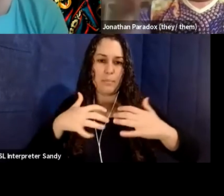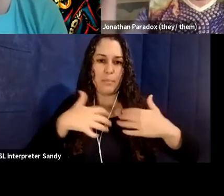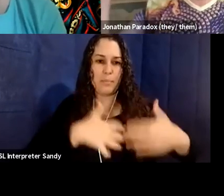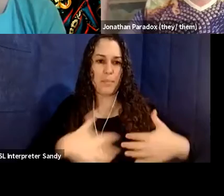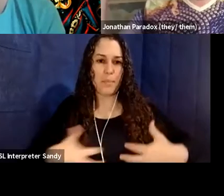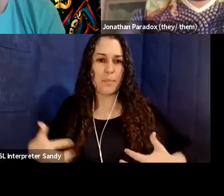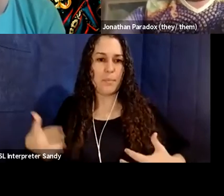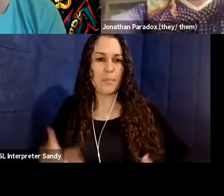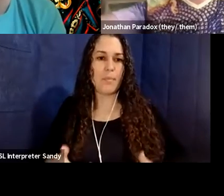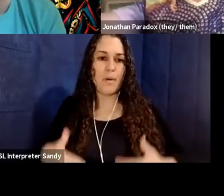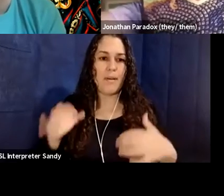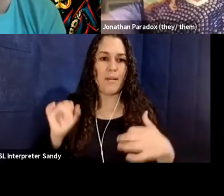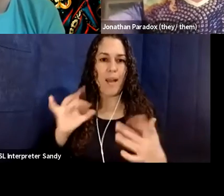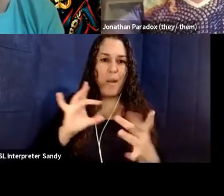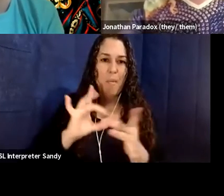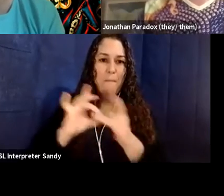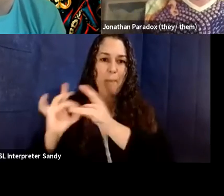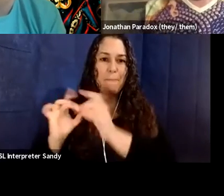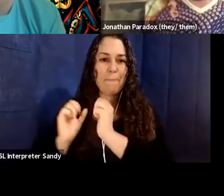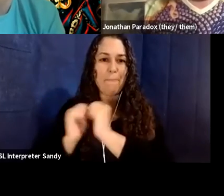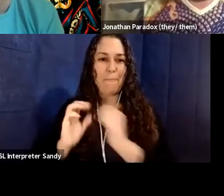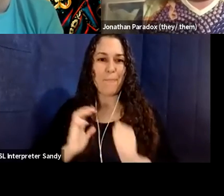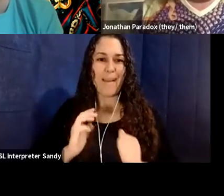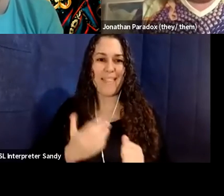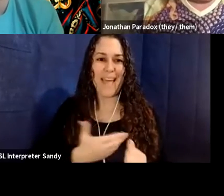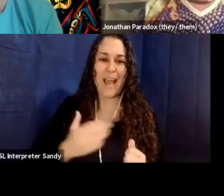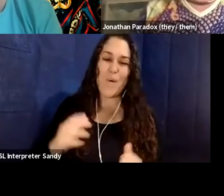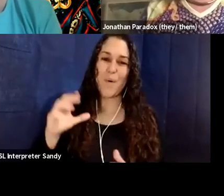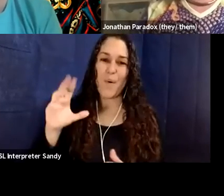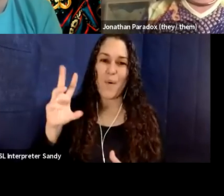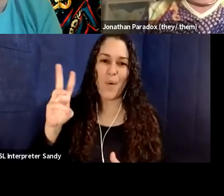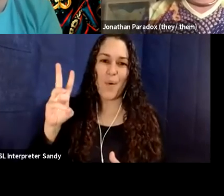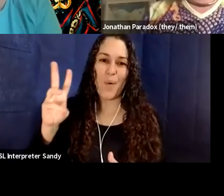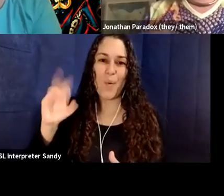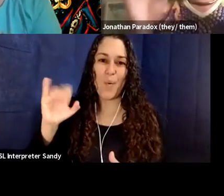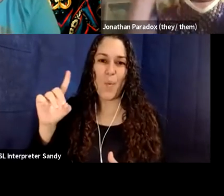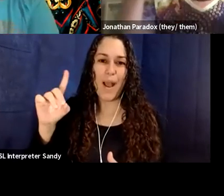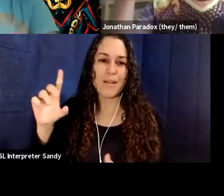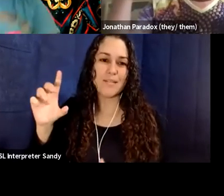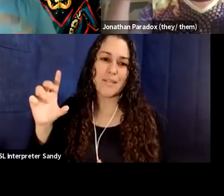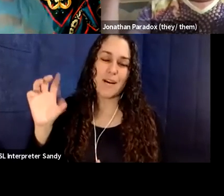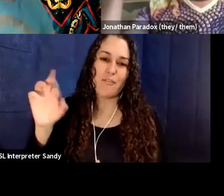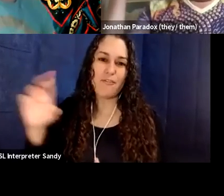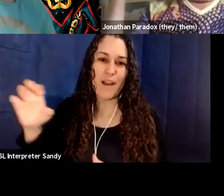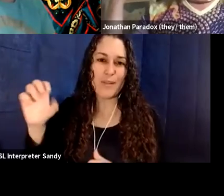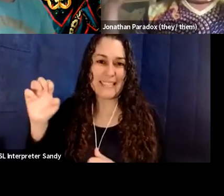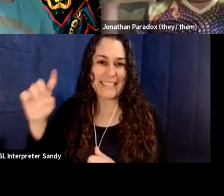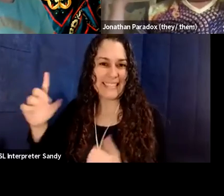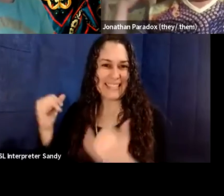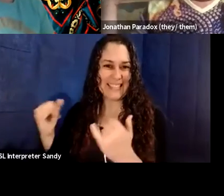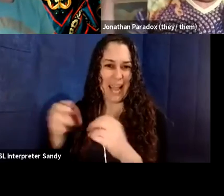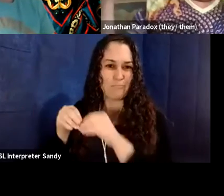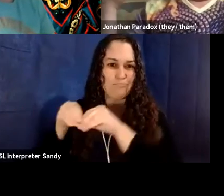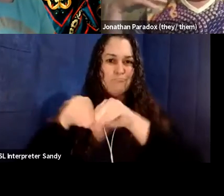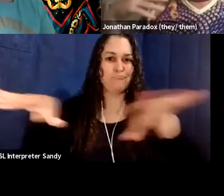connected to our, our wildflower seeds that we're casting today. Uh, and I'm, uh, in front of the background of